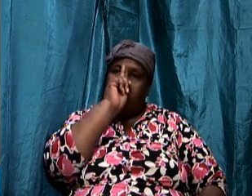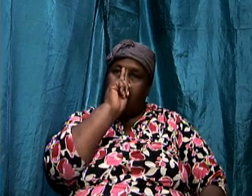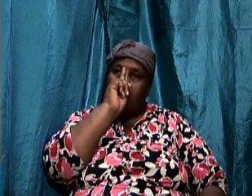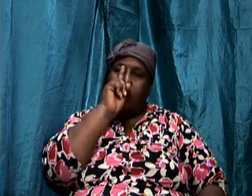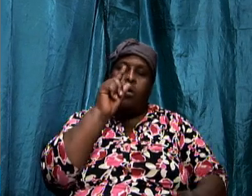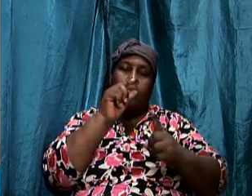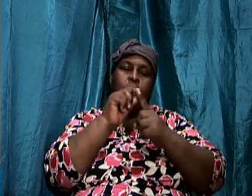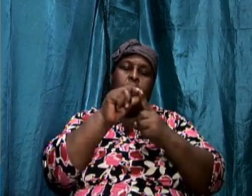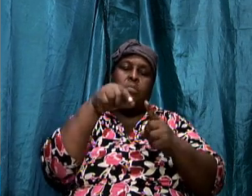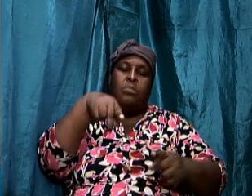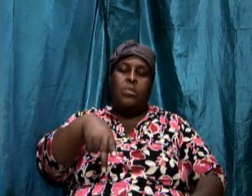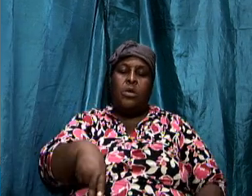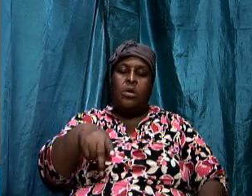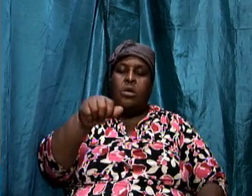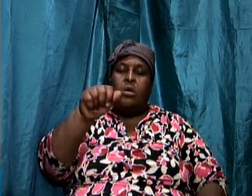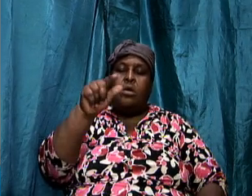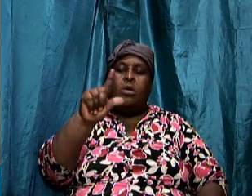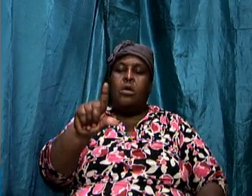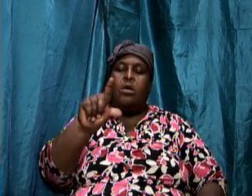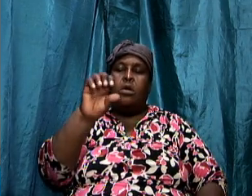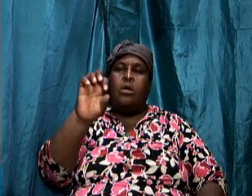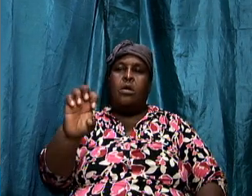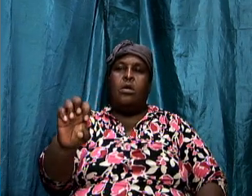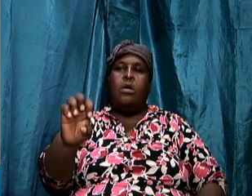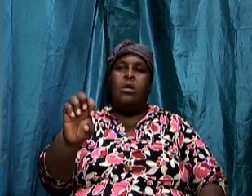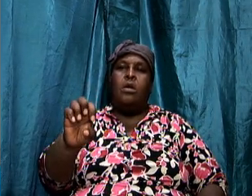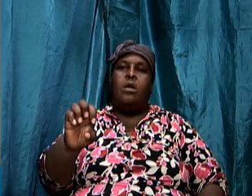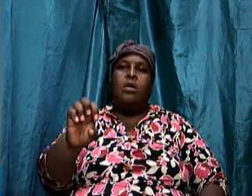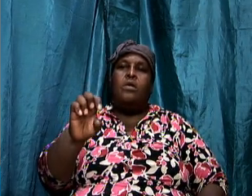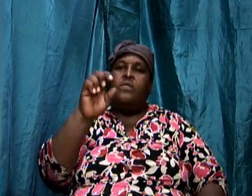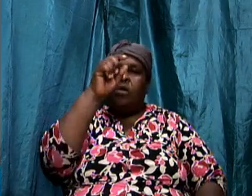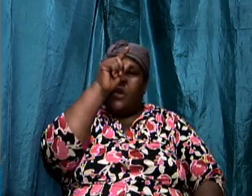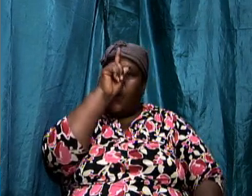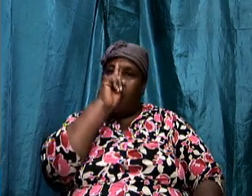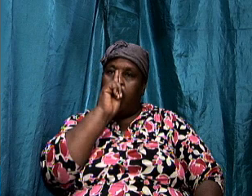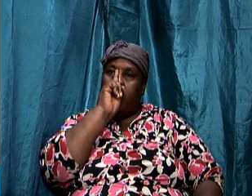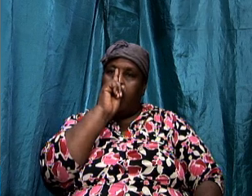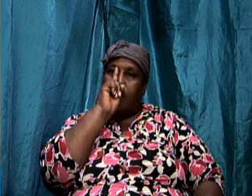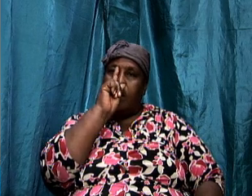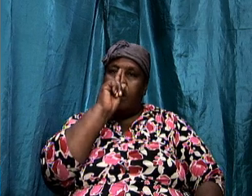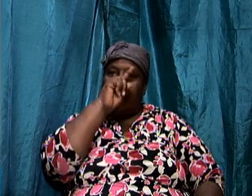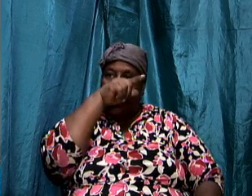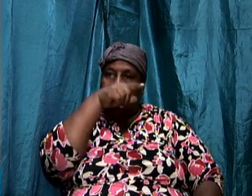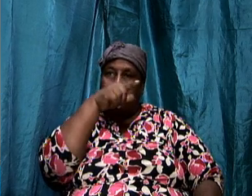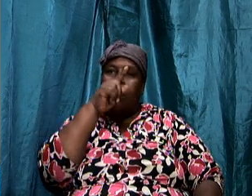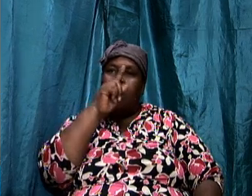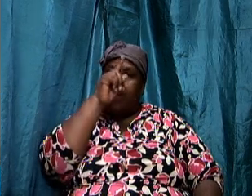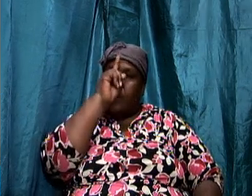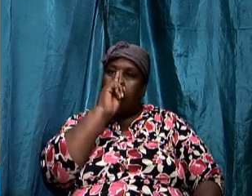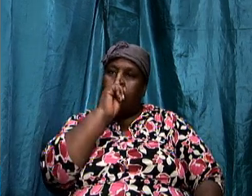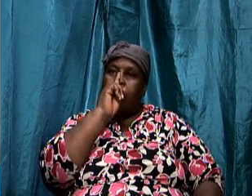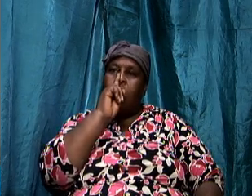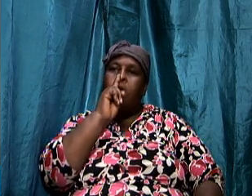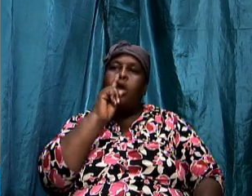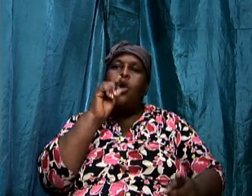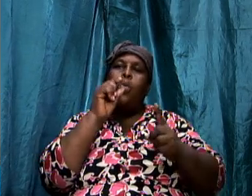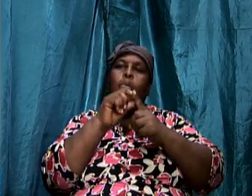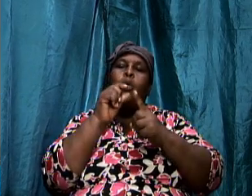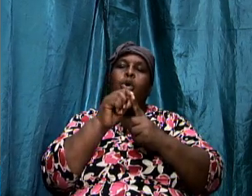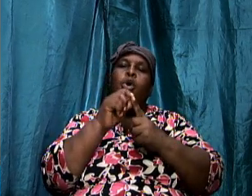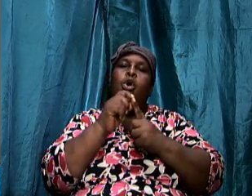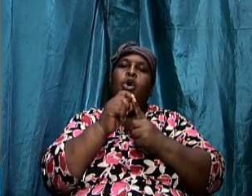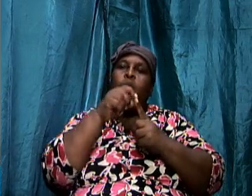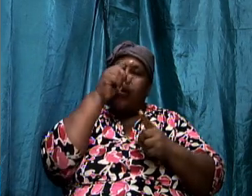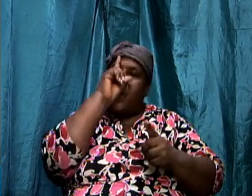is also the greek word from which the greeks derive the